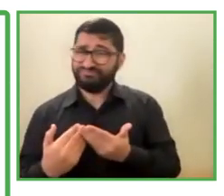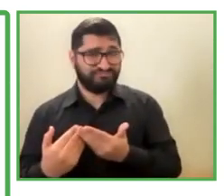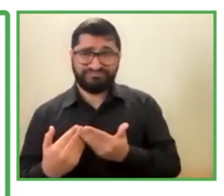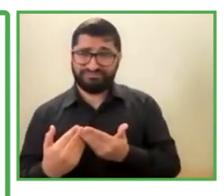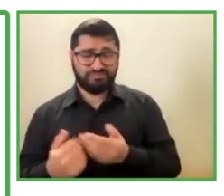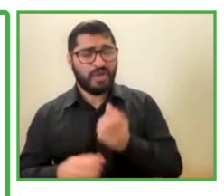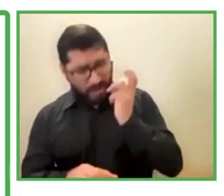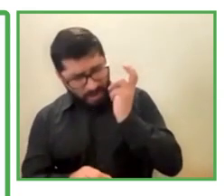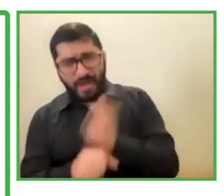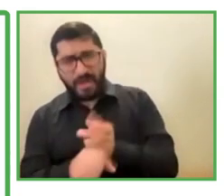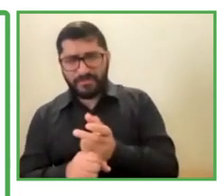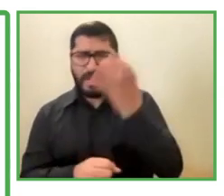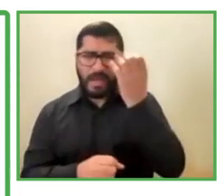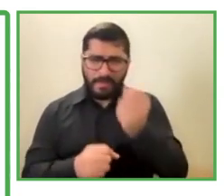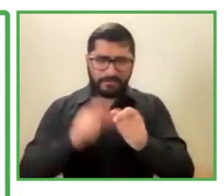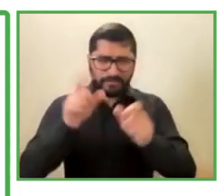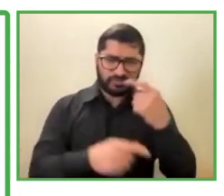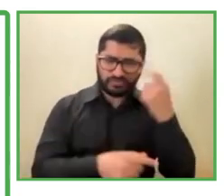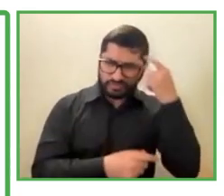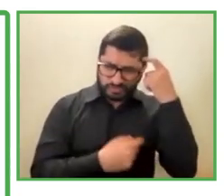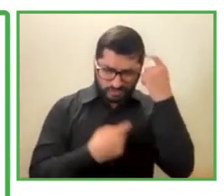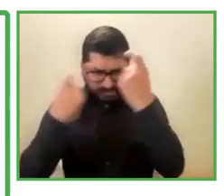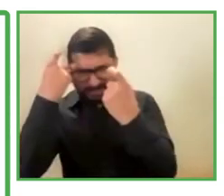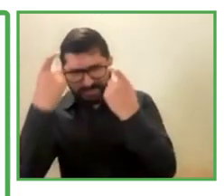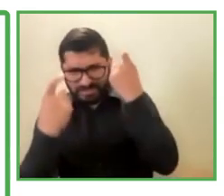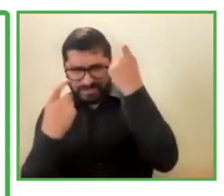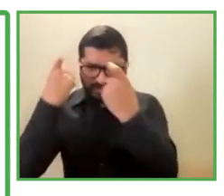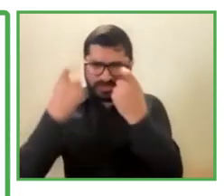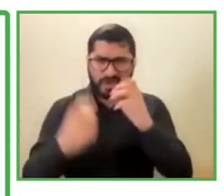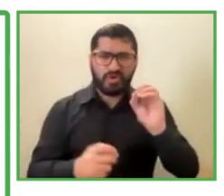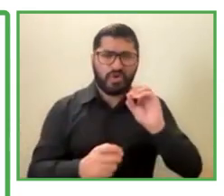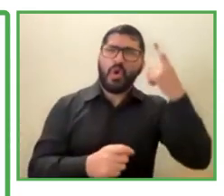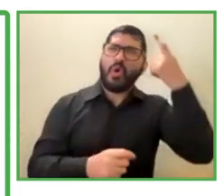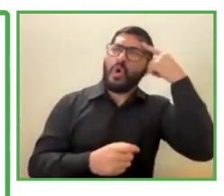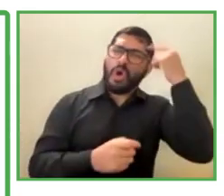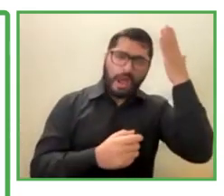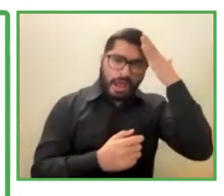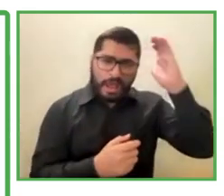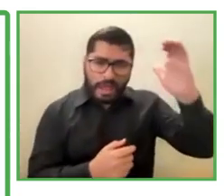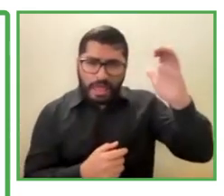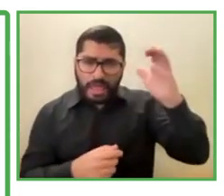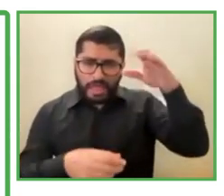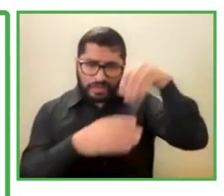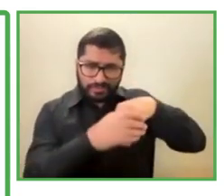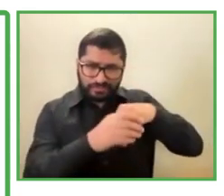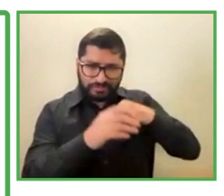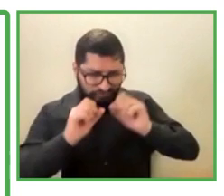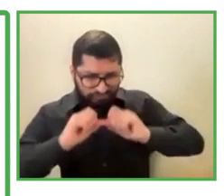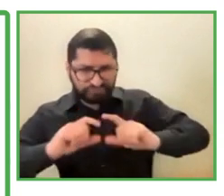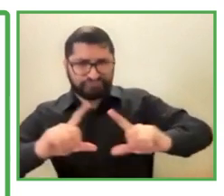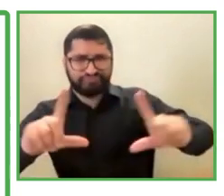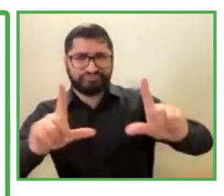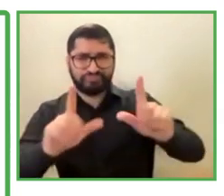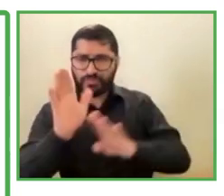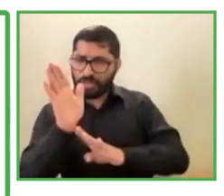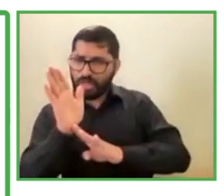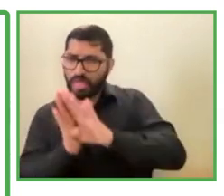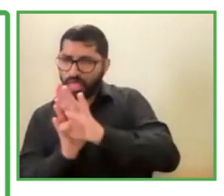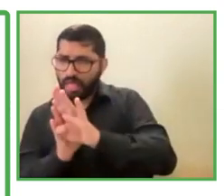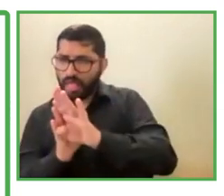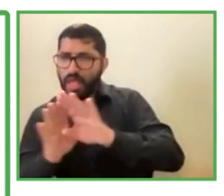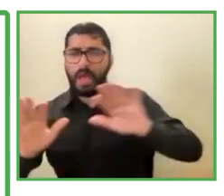tutors that didn't think that their children could continue developing skills, especially in people with